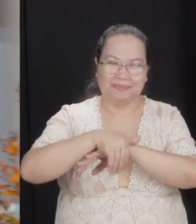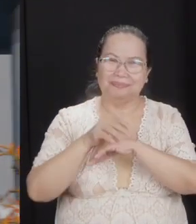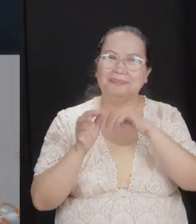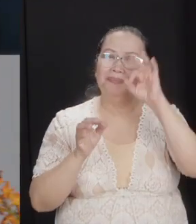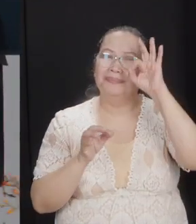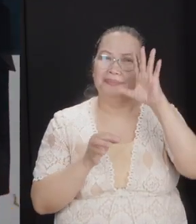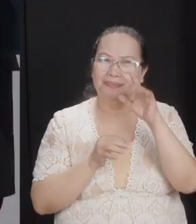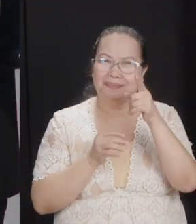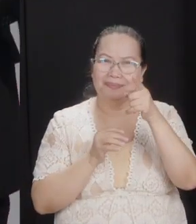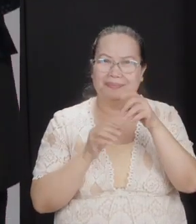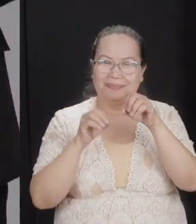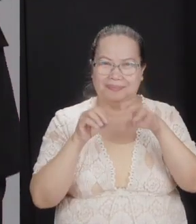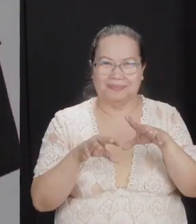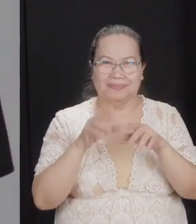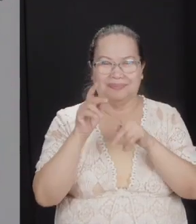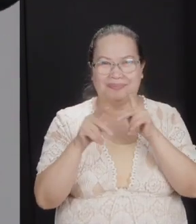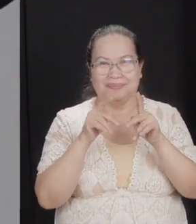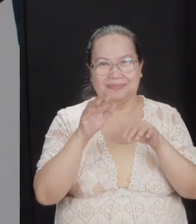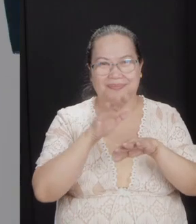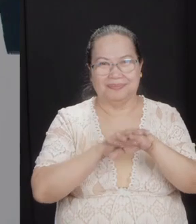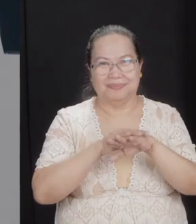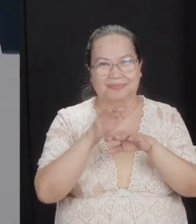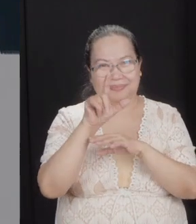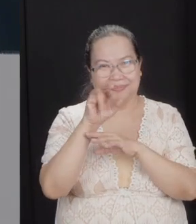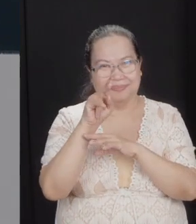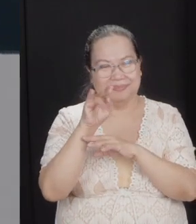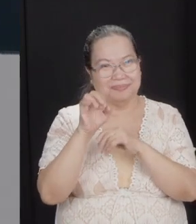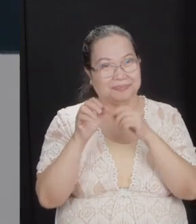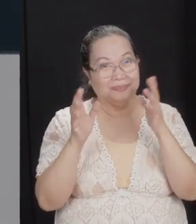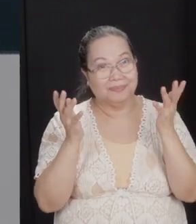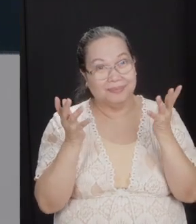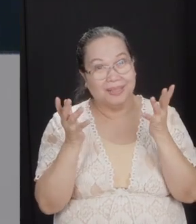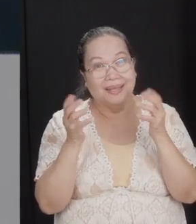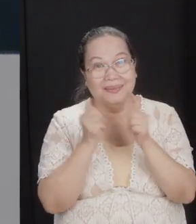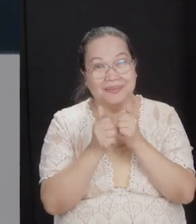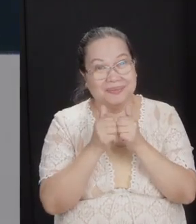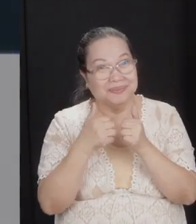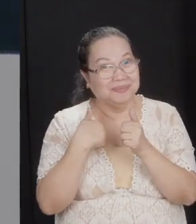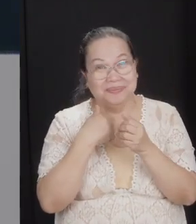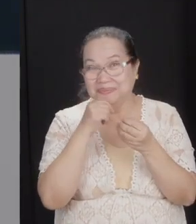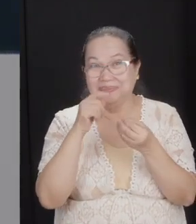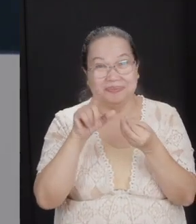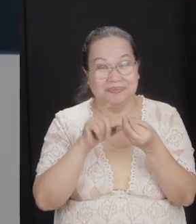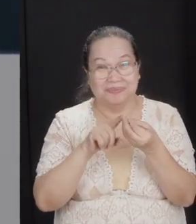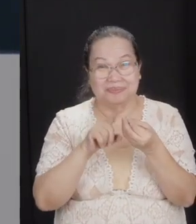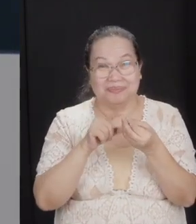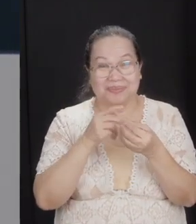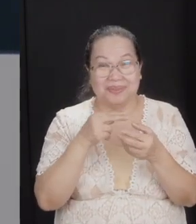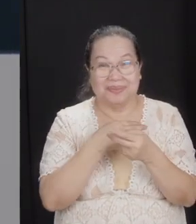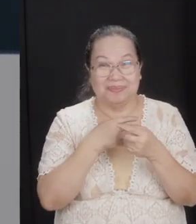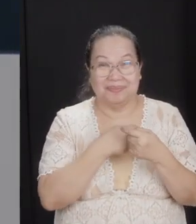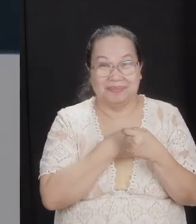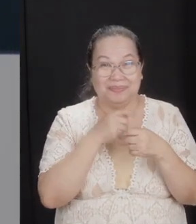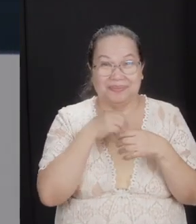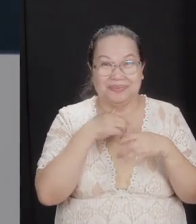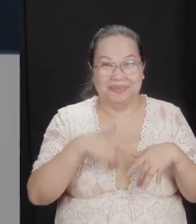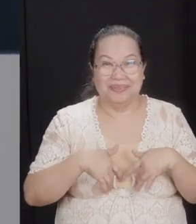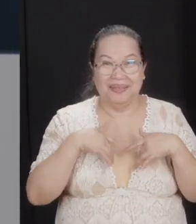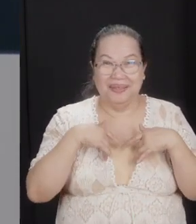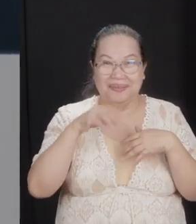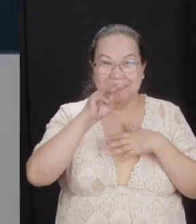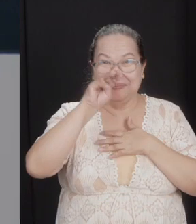you might lose some people online. What do you mean? He said, I'm not talking about those who feel hurt who live in Metro Manila.